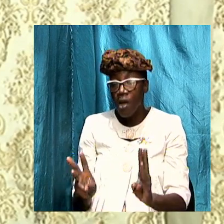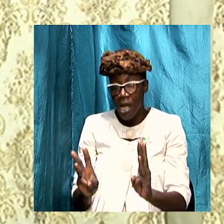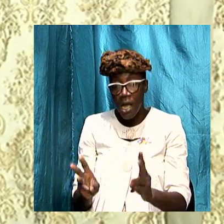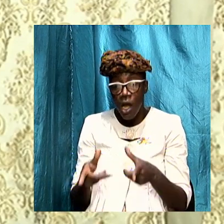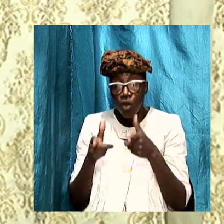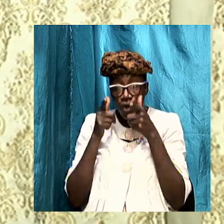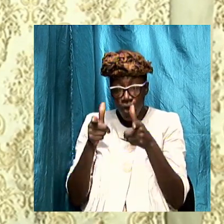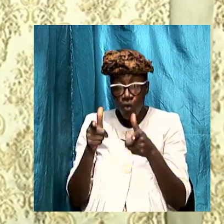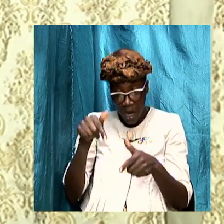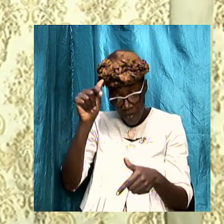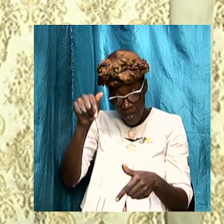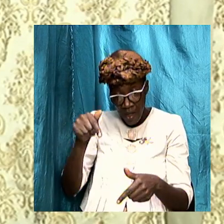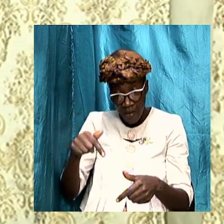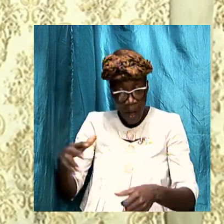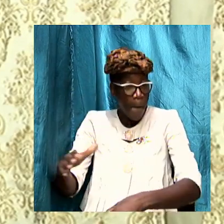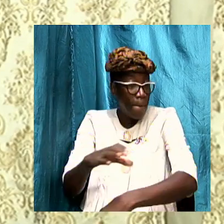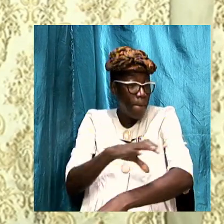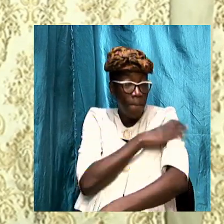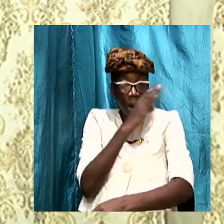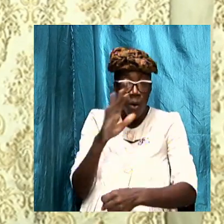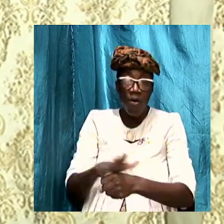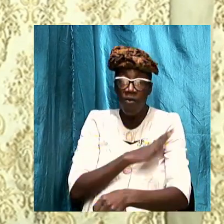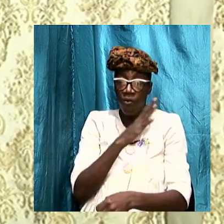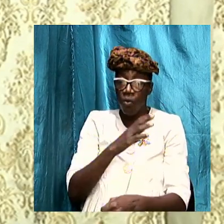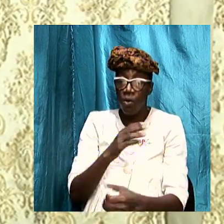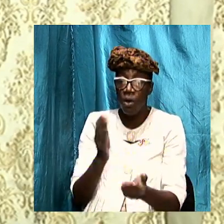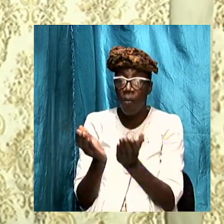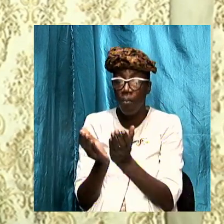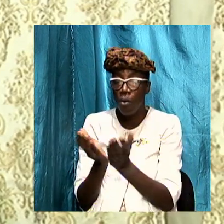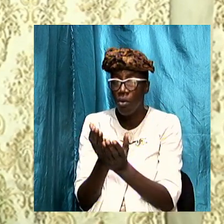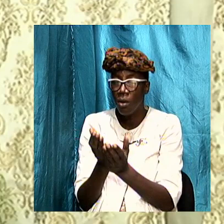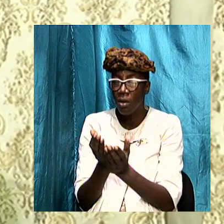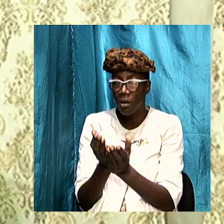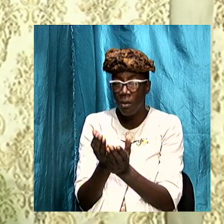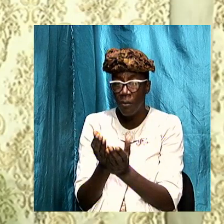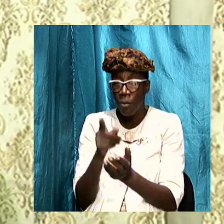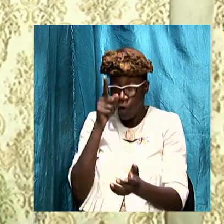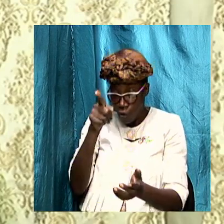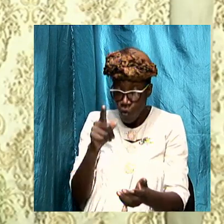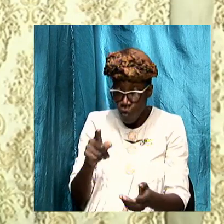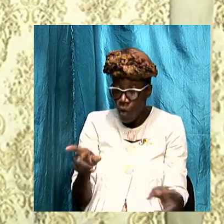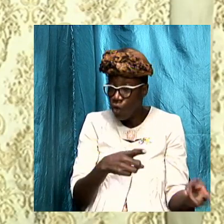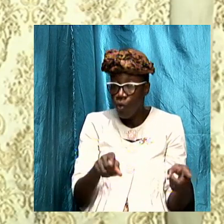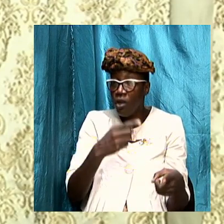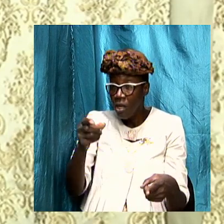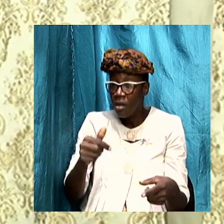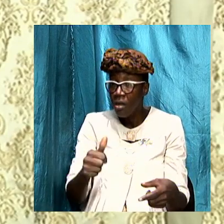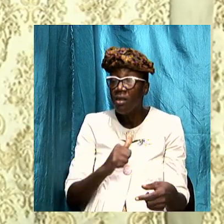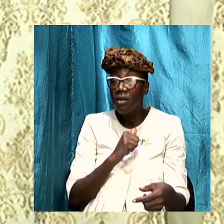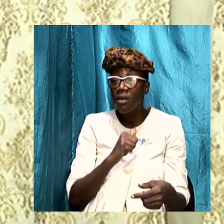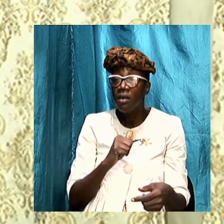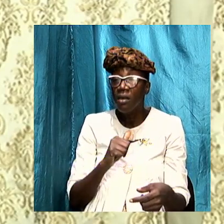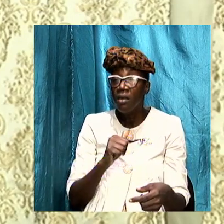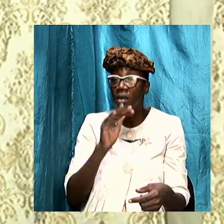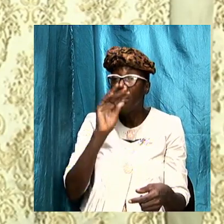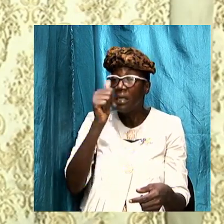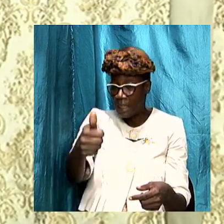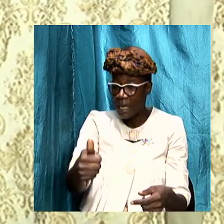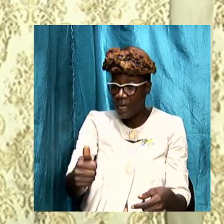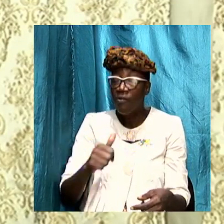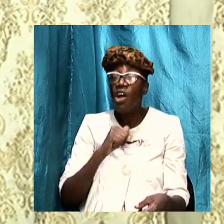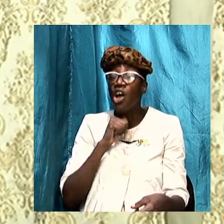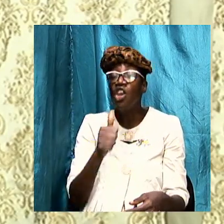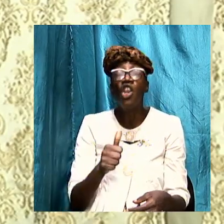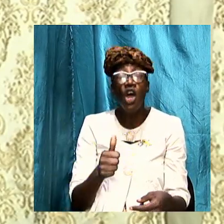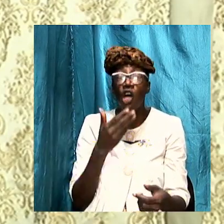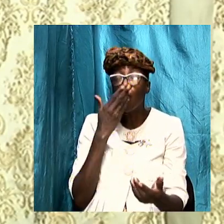at this powerful book we would be doing ourselves a great disservice because the Bible tells